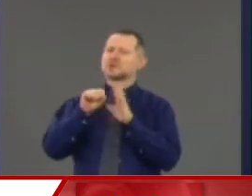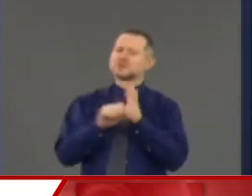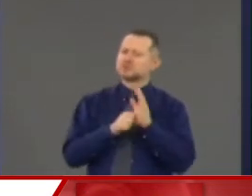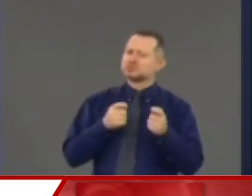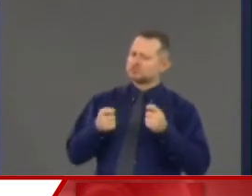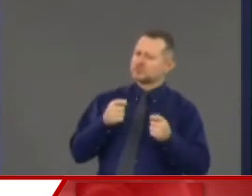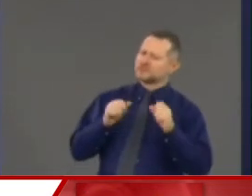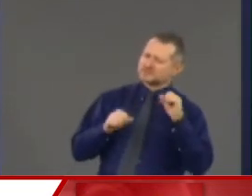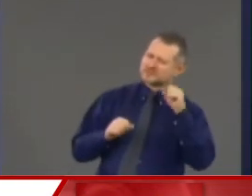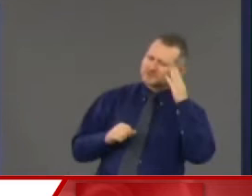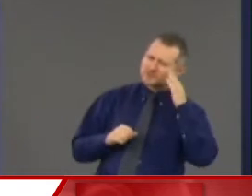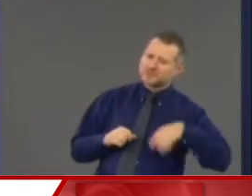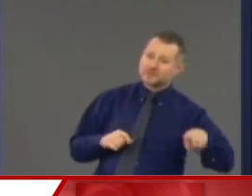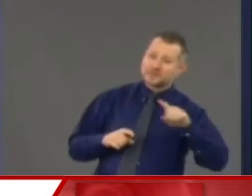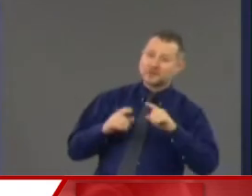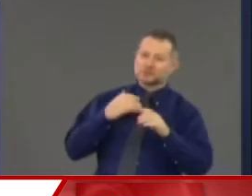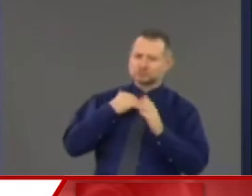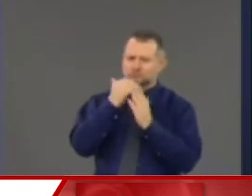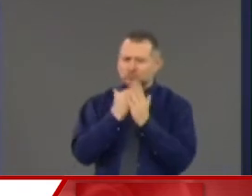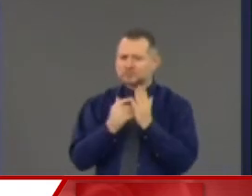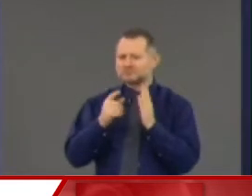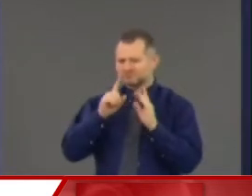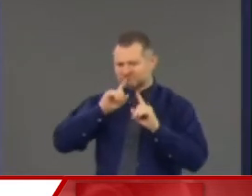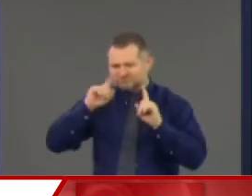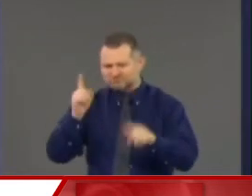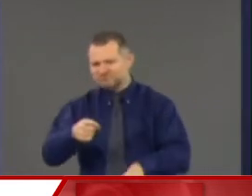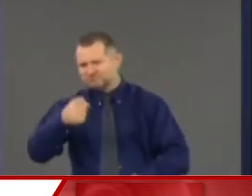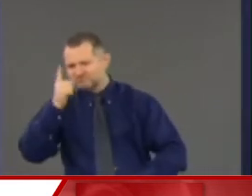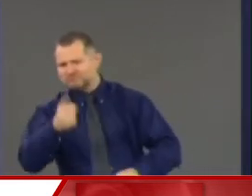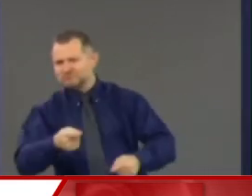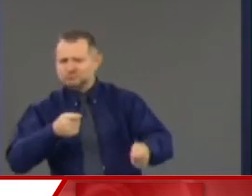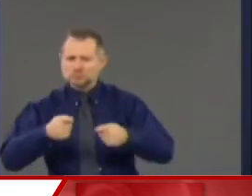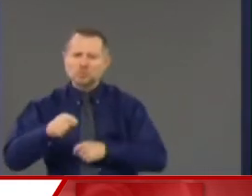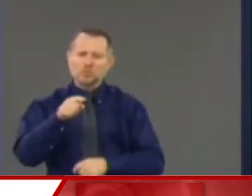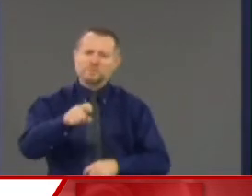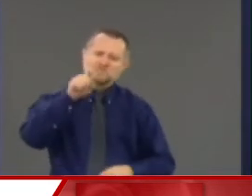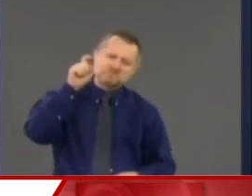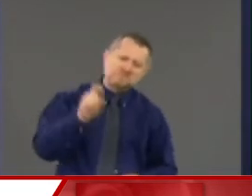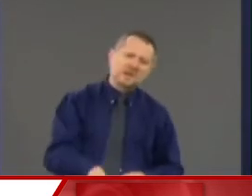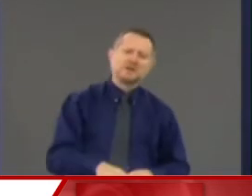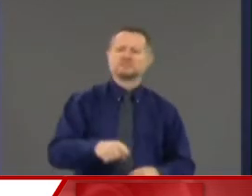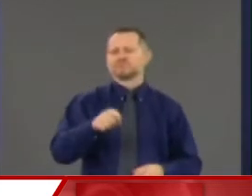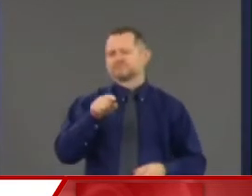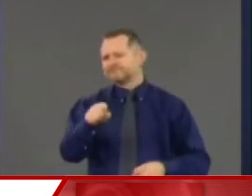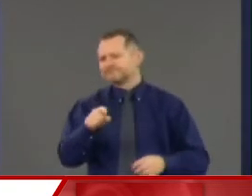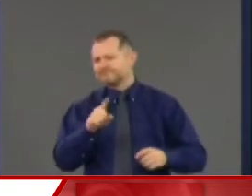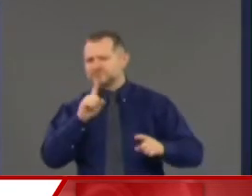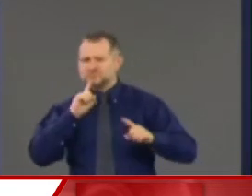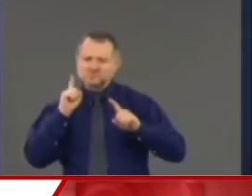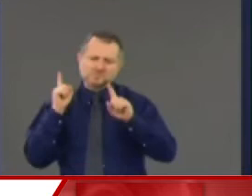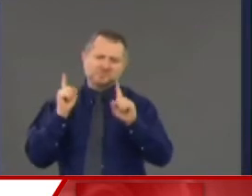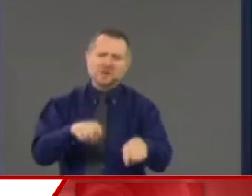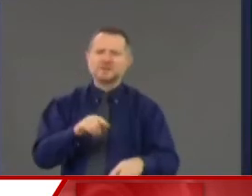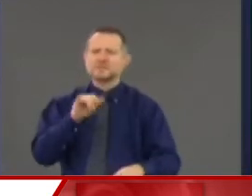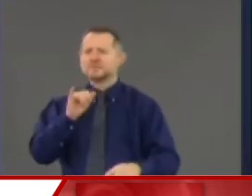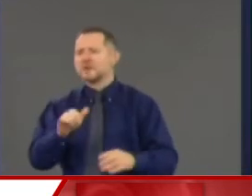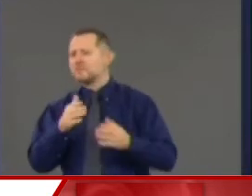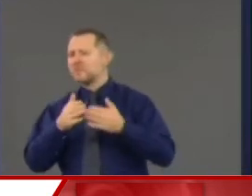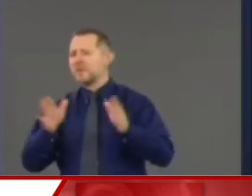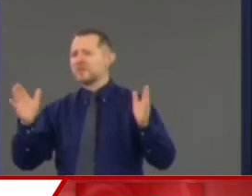state has never said to those private hospitals, I need you to respond to a public